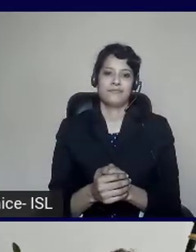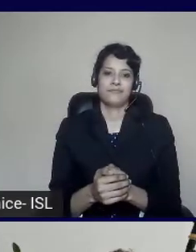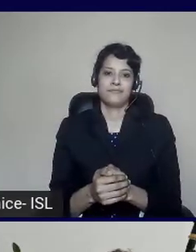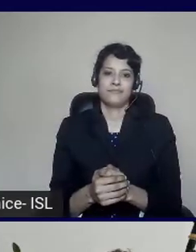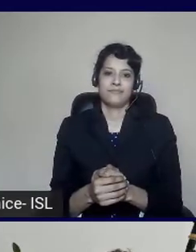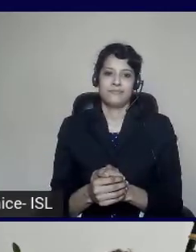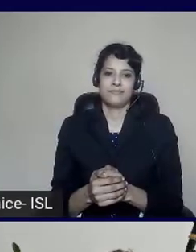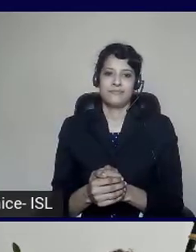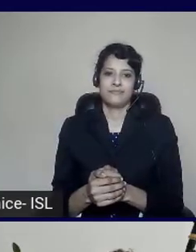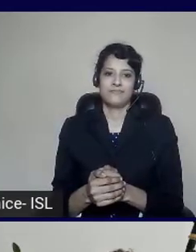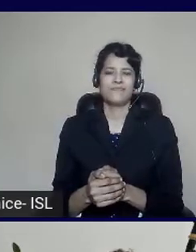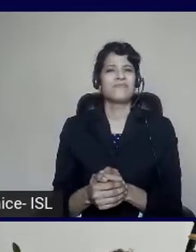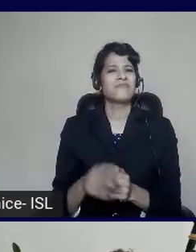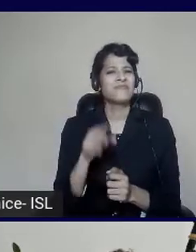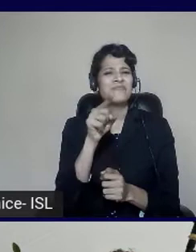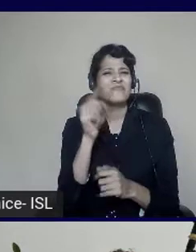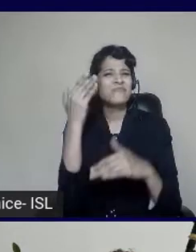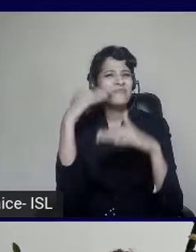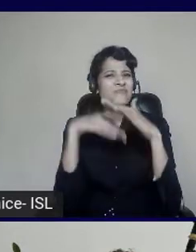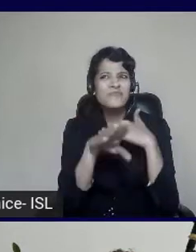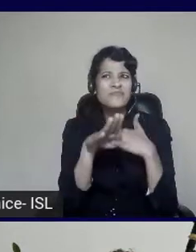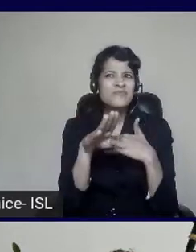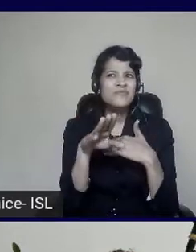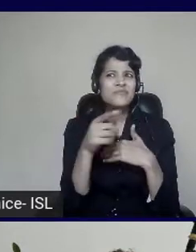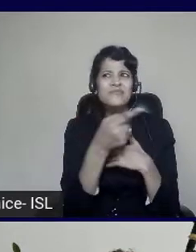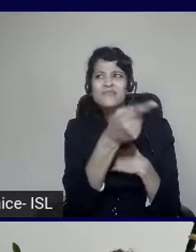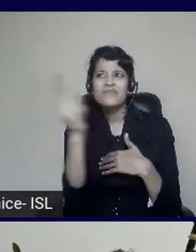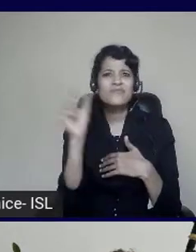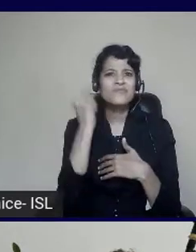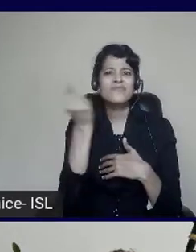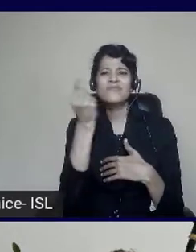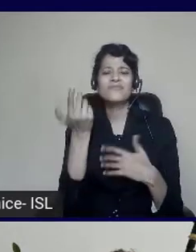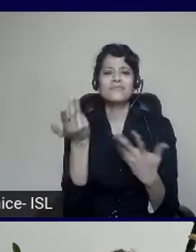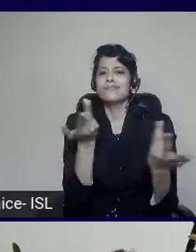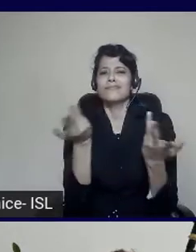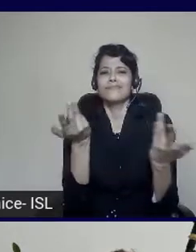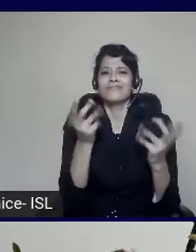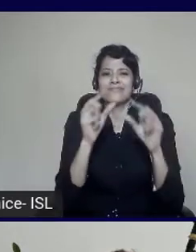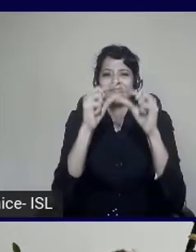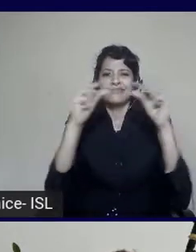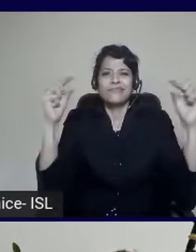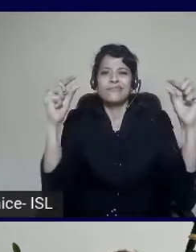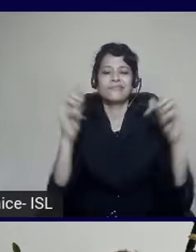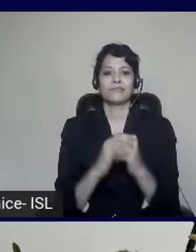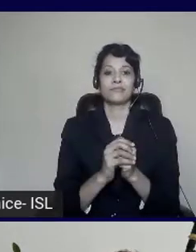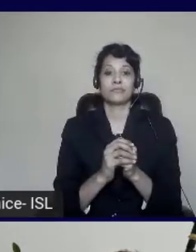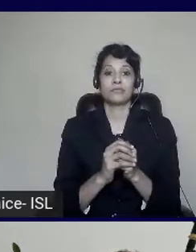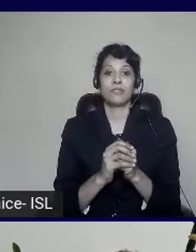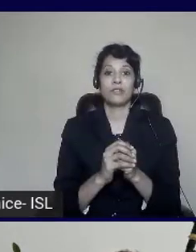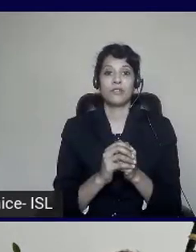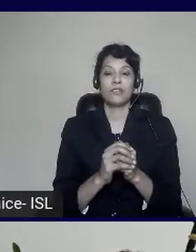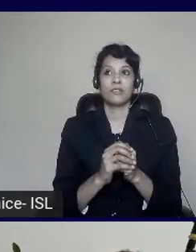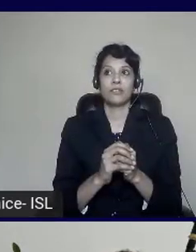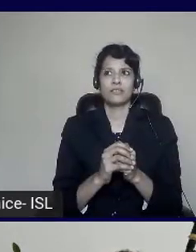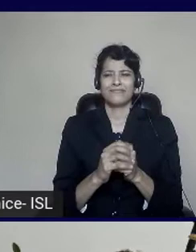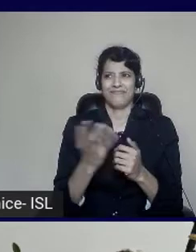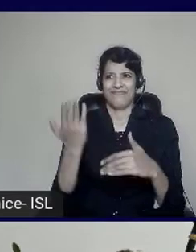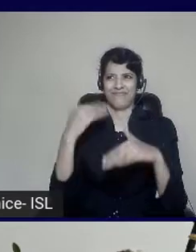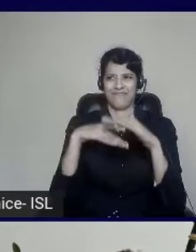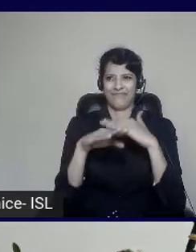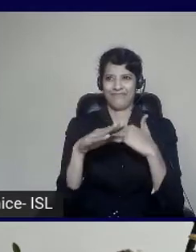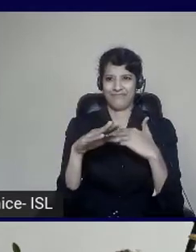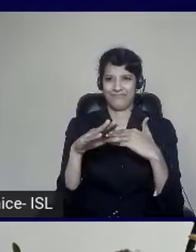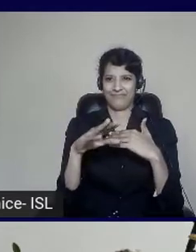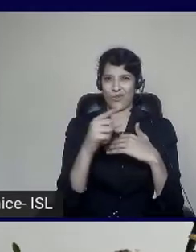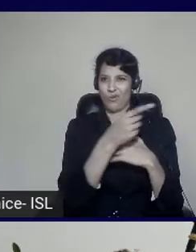So what is accessibility? And this is a key differential because accessibility is not disability, and I'm going to define disability